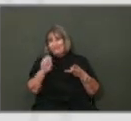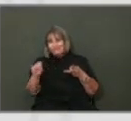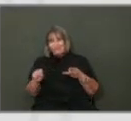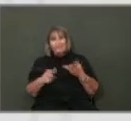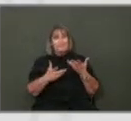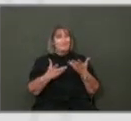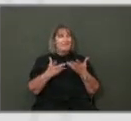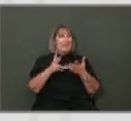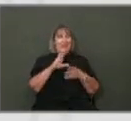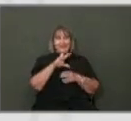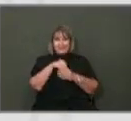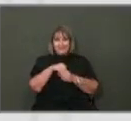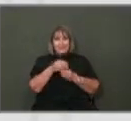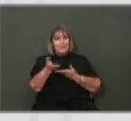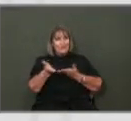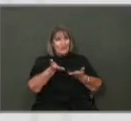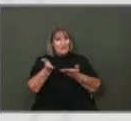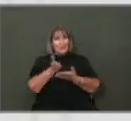hugely expensive.